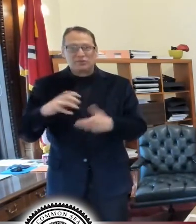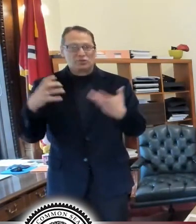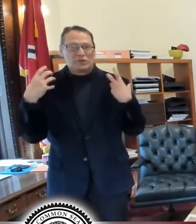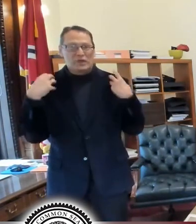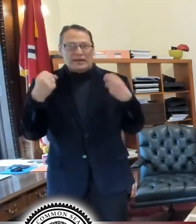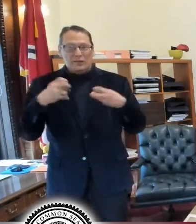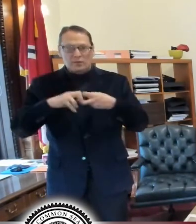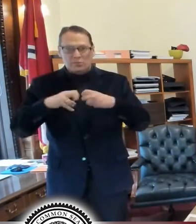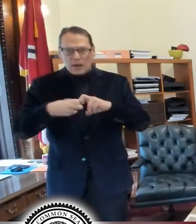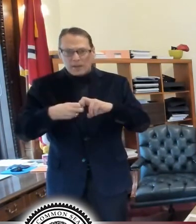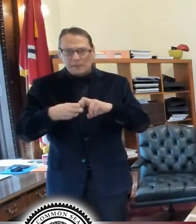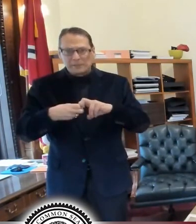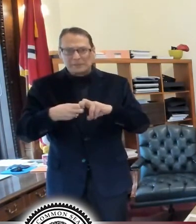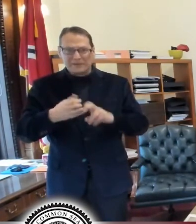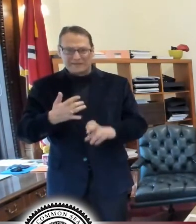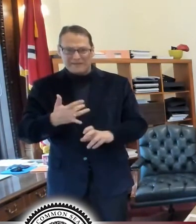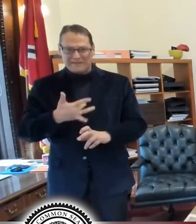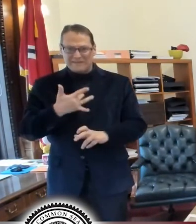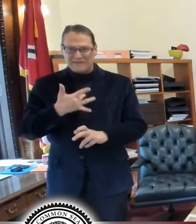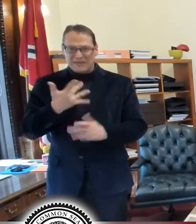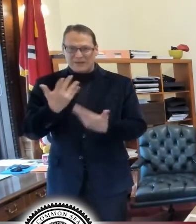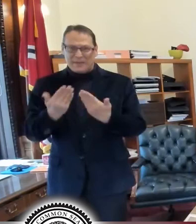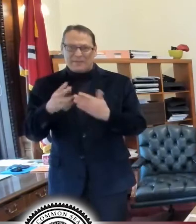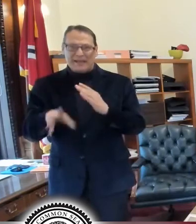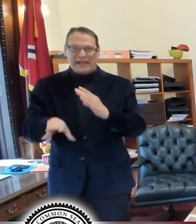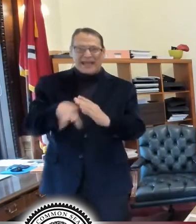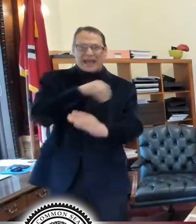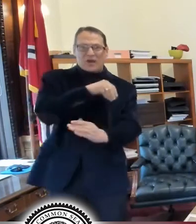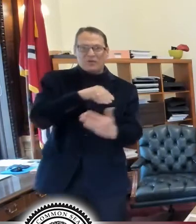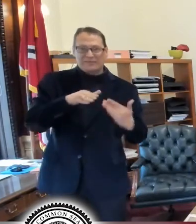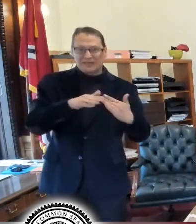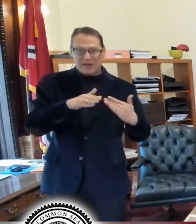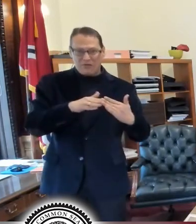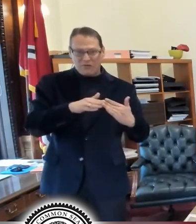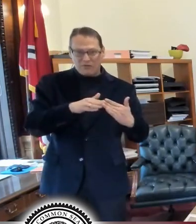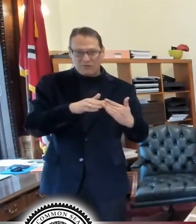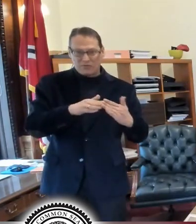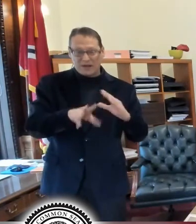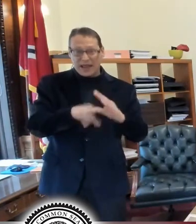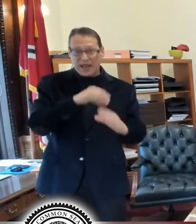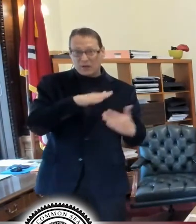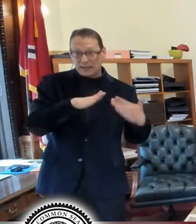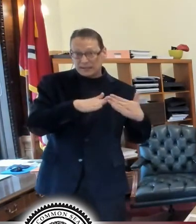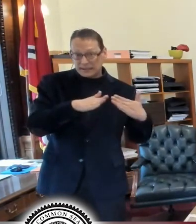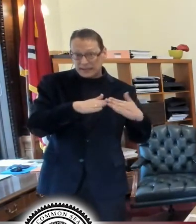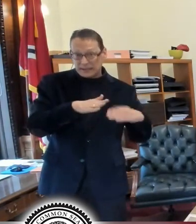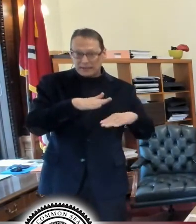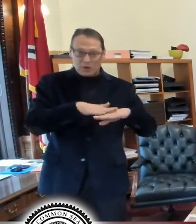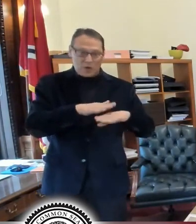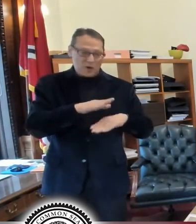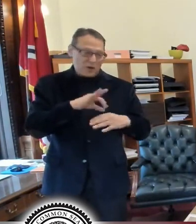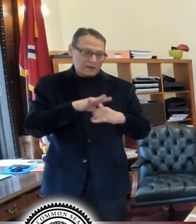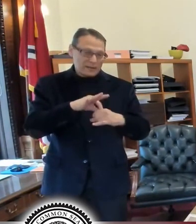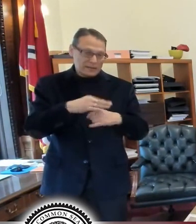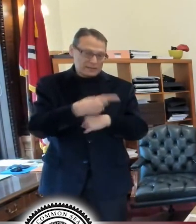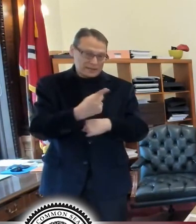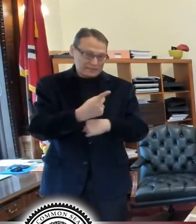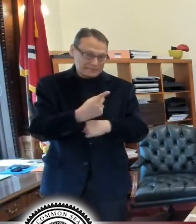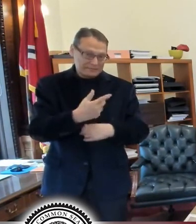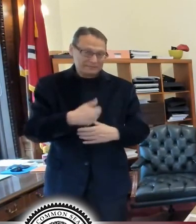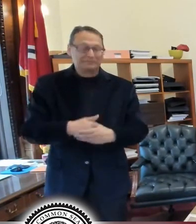conditions, because you feel that you might be out of town, uh, uh, out of the city on, on election day.